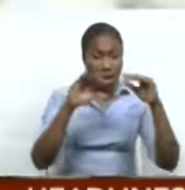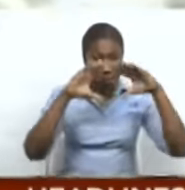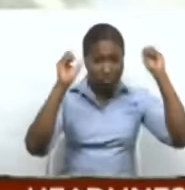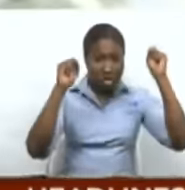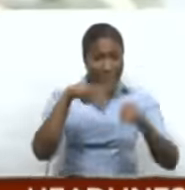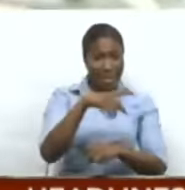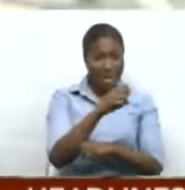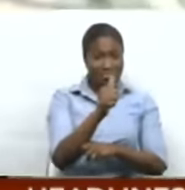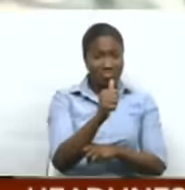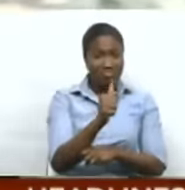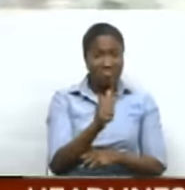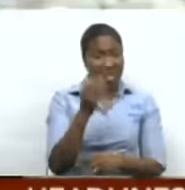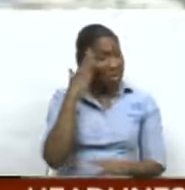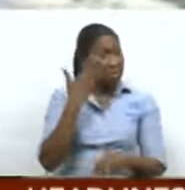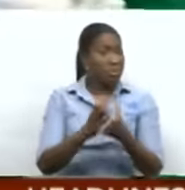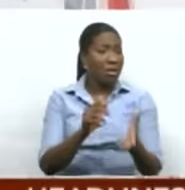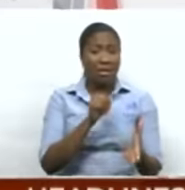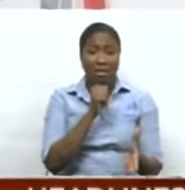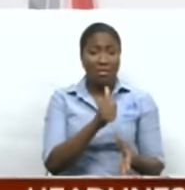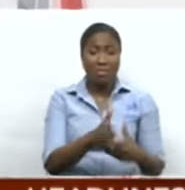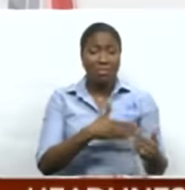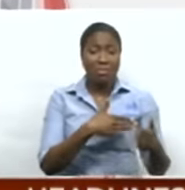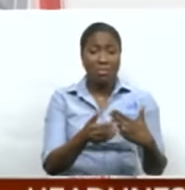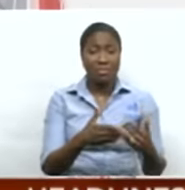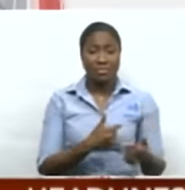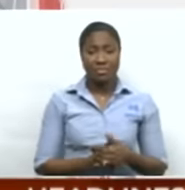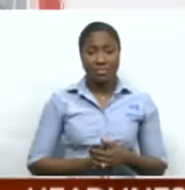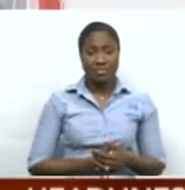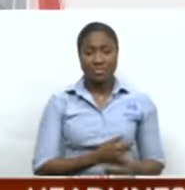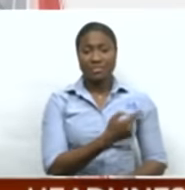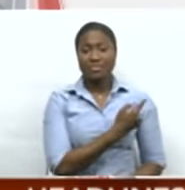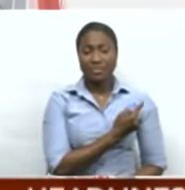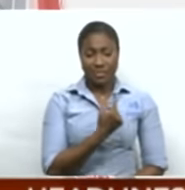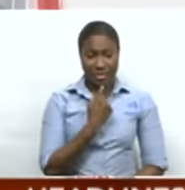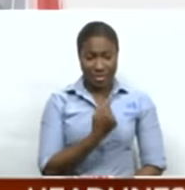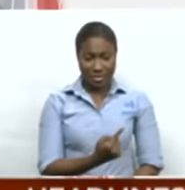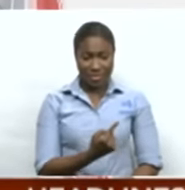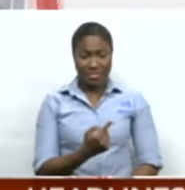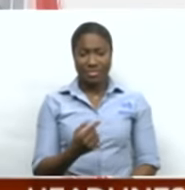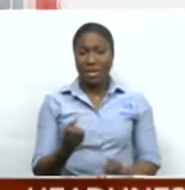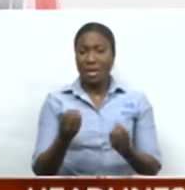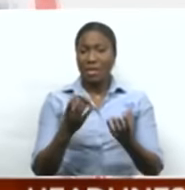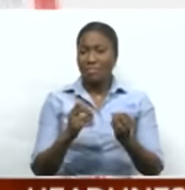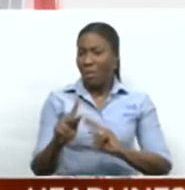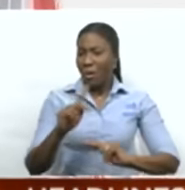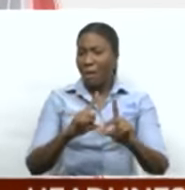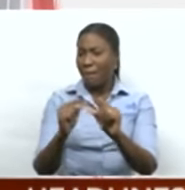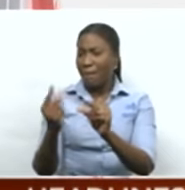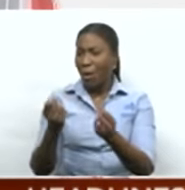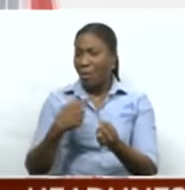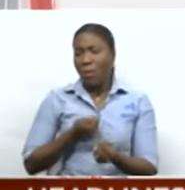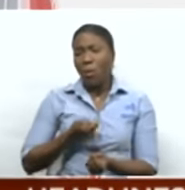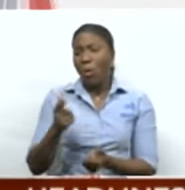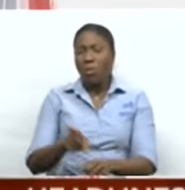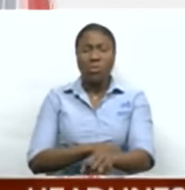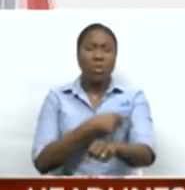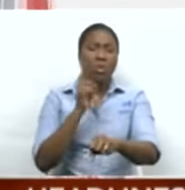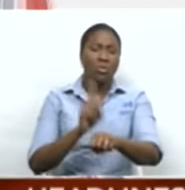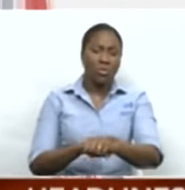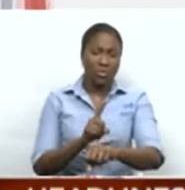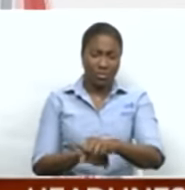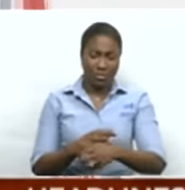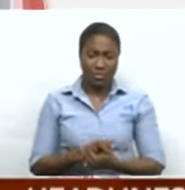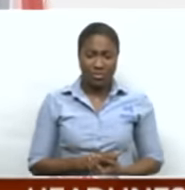appear to be phased by this. Well, Sanders has been going around for quite a while. You know, he's just a political preacher.